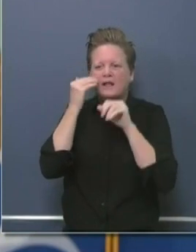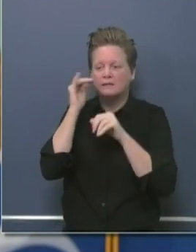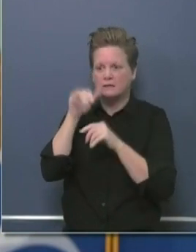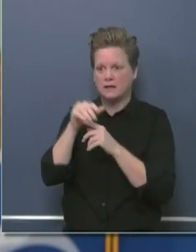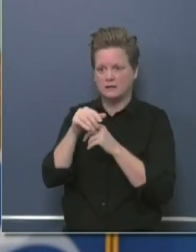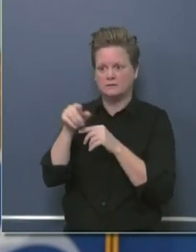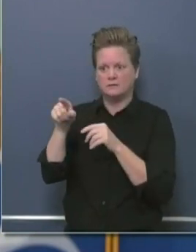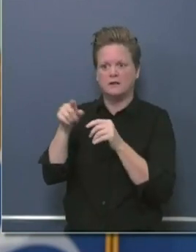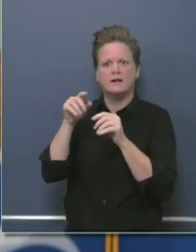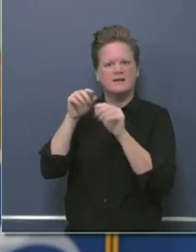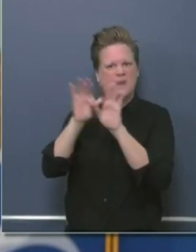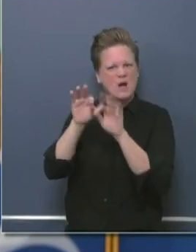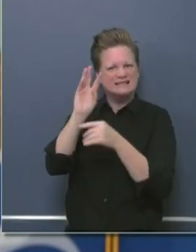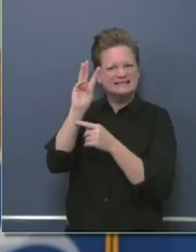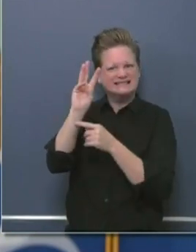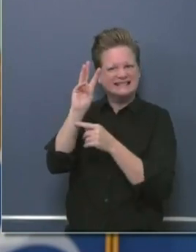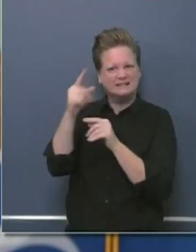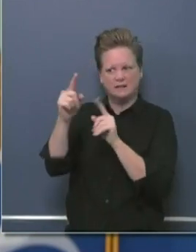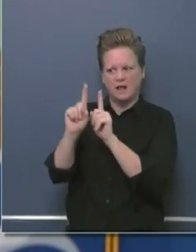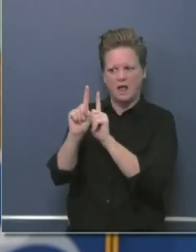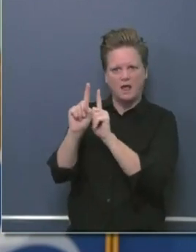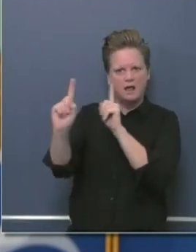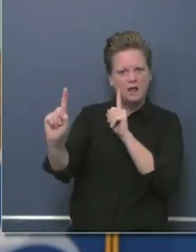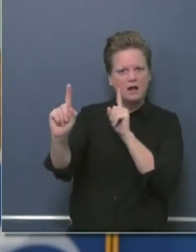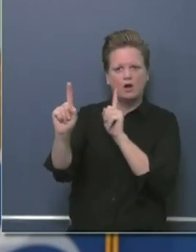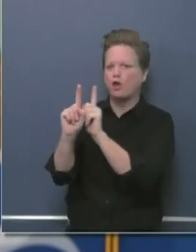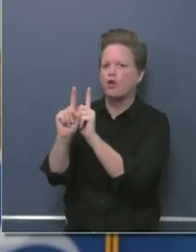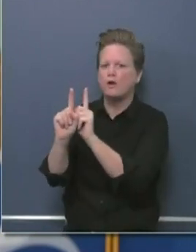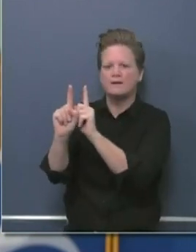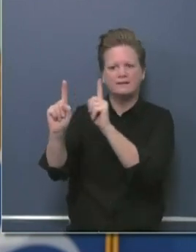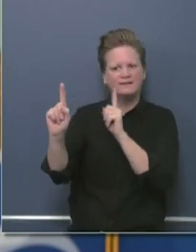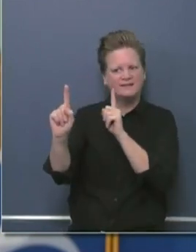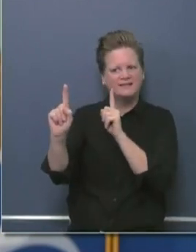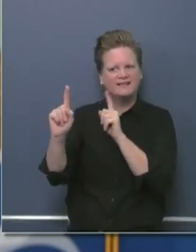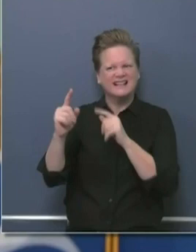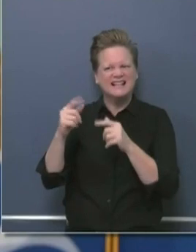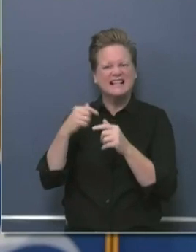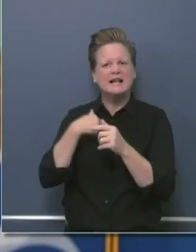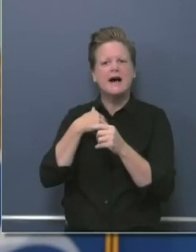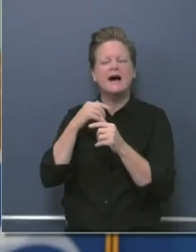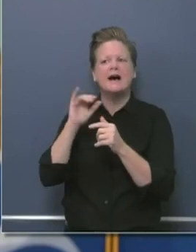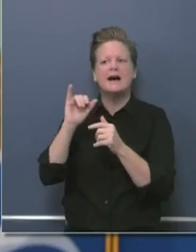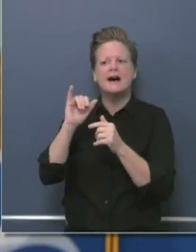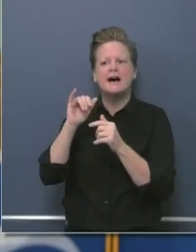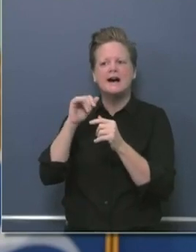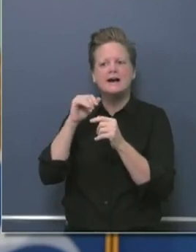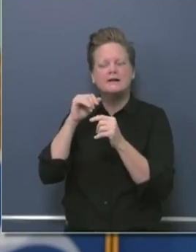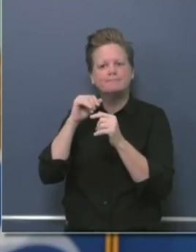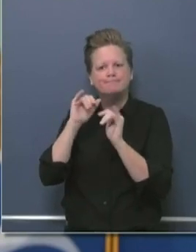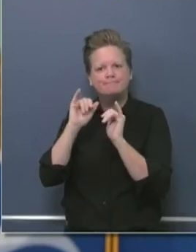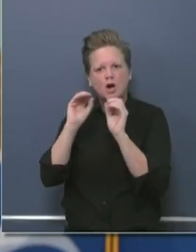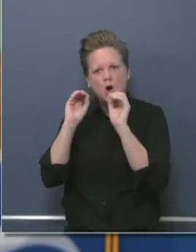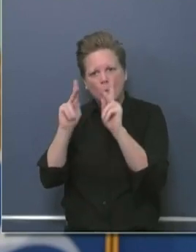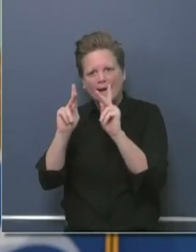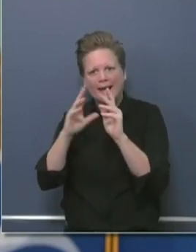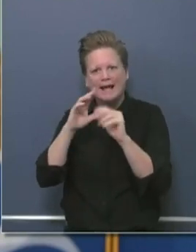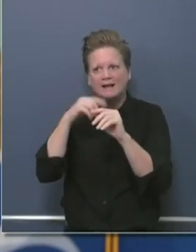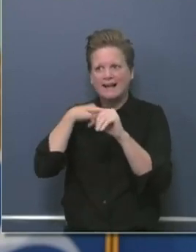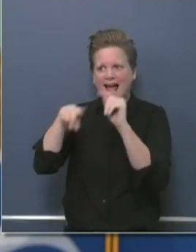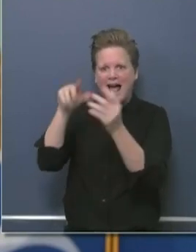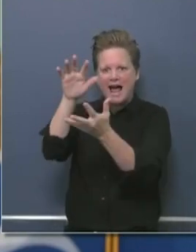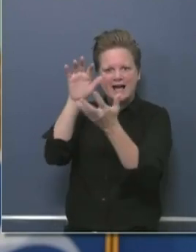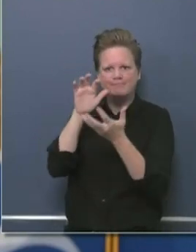We had a new product coming in. And so all these things work out themselves. But the good news